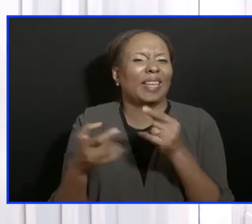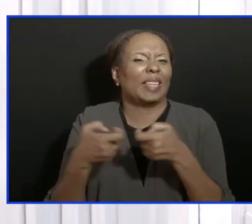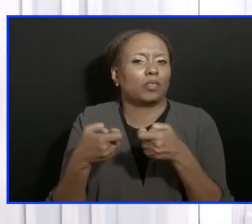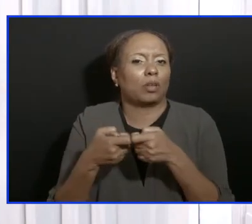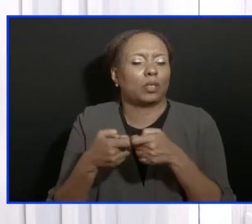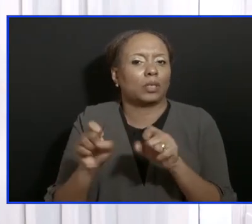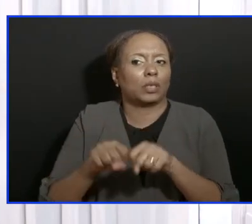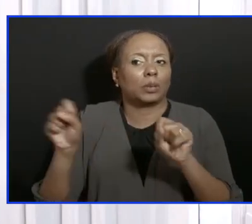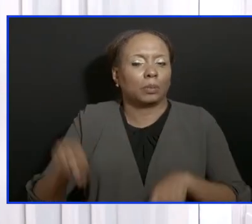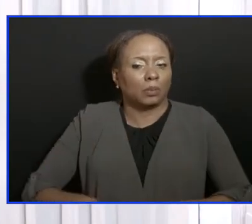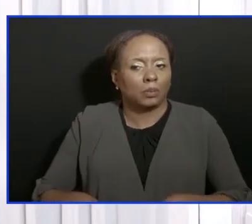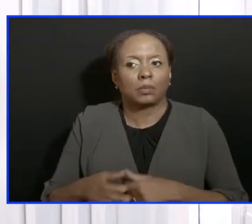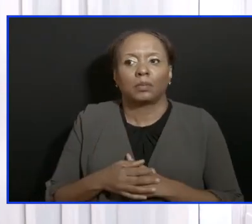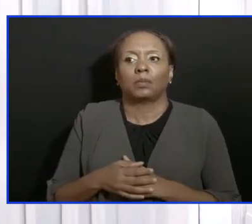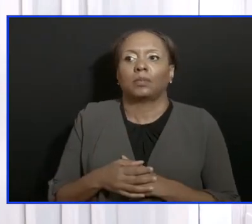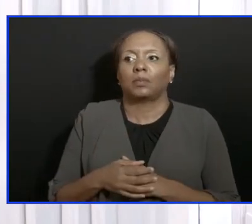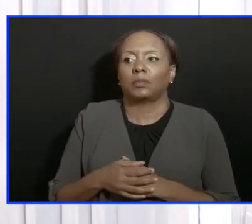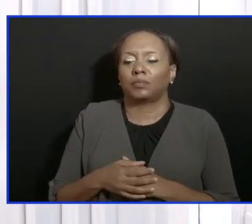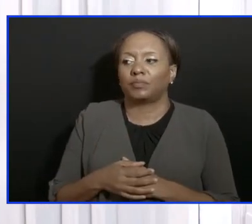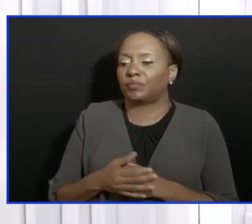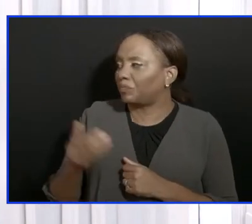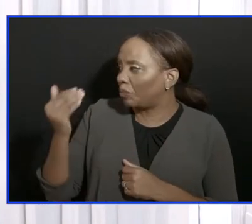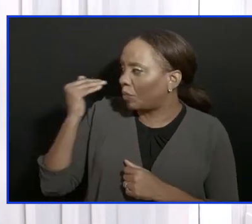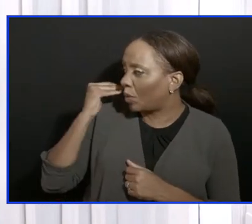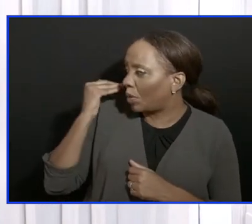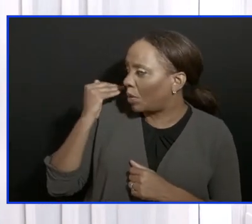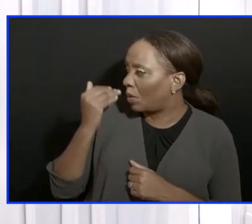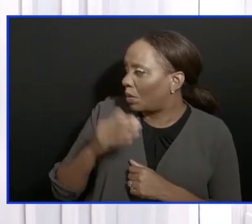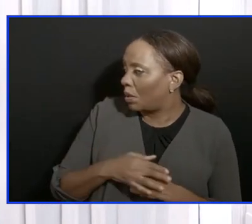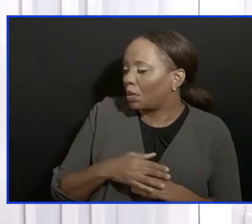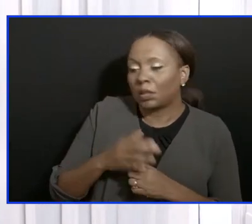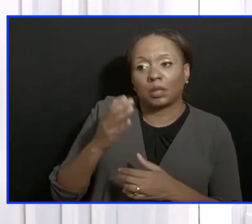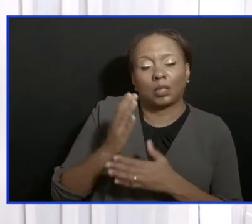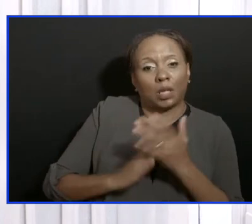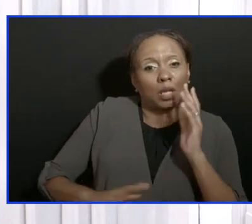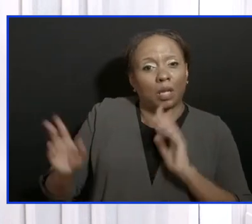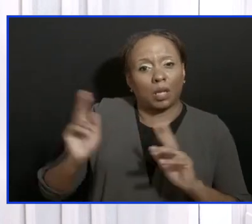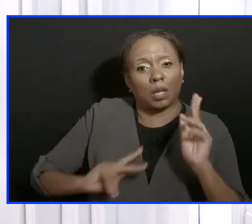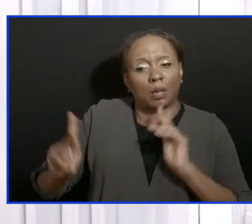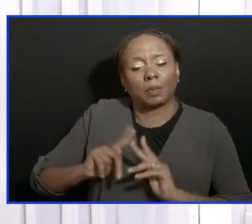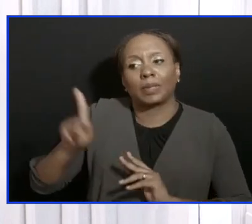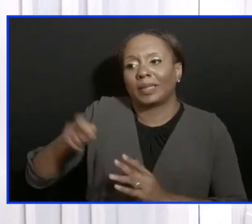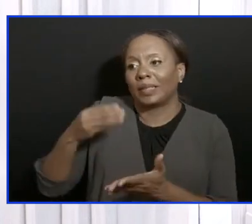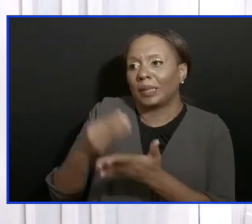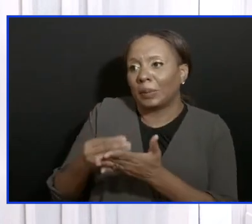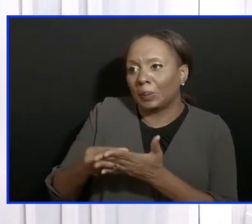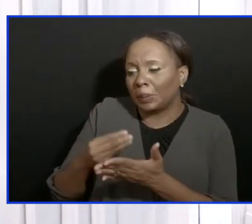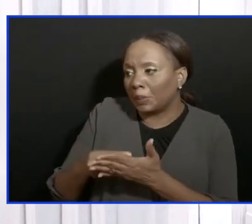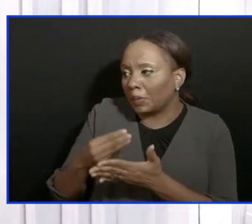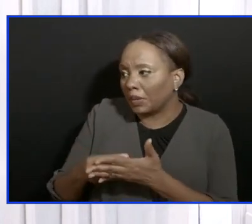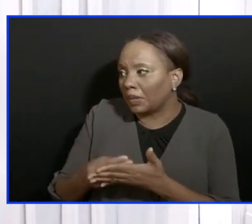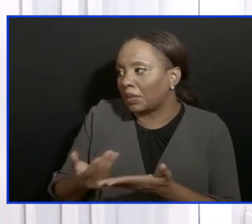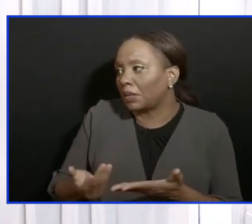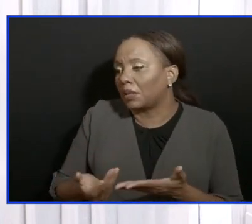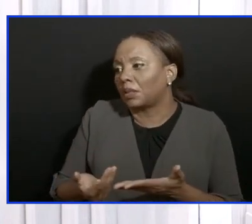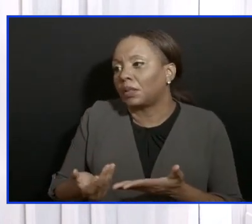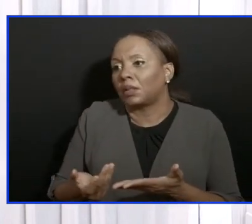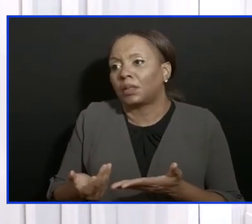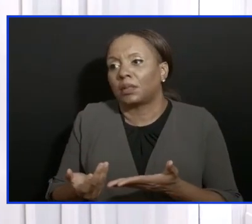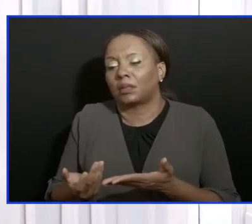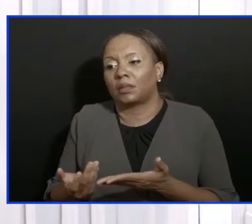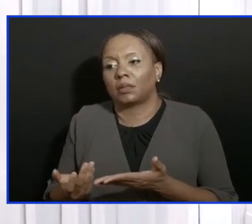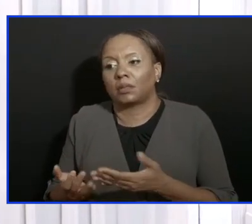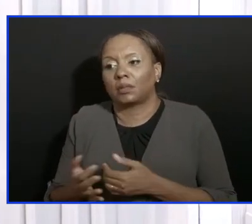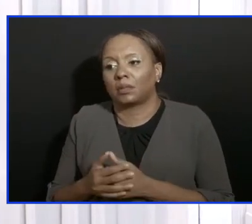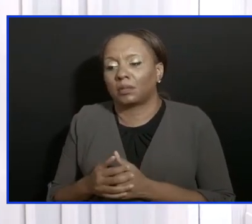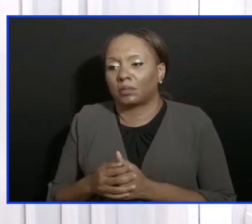who are not at work may have to receive those monies in order to be able to survive. Particularly since all of the employers may not